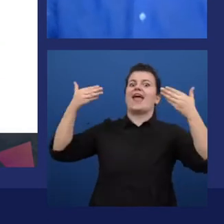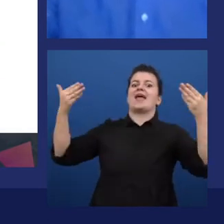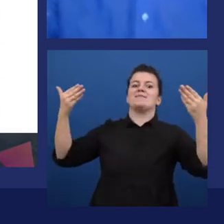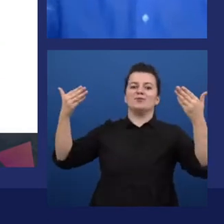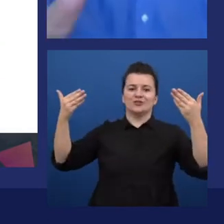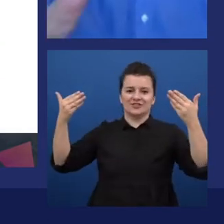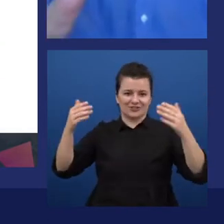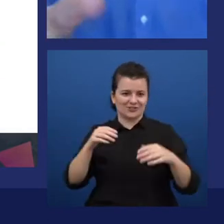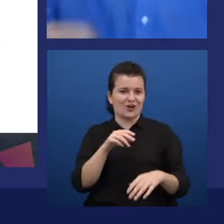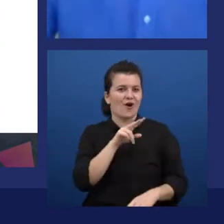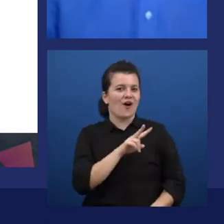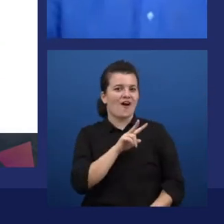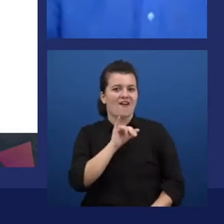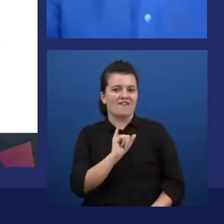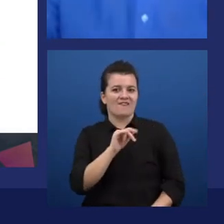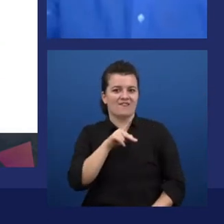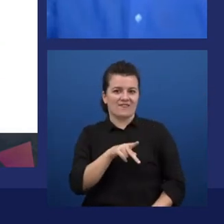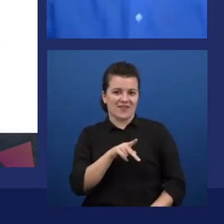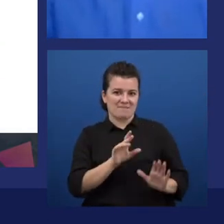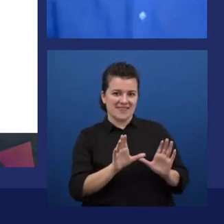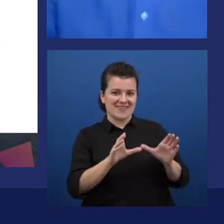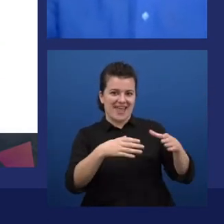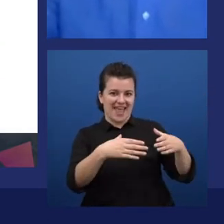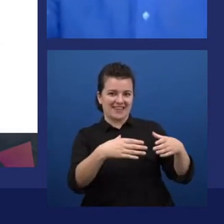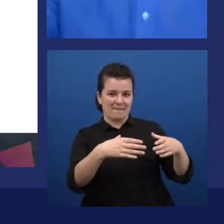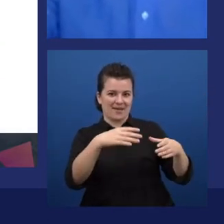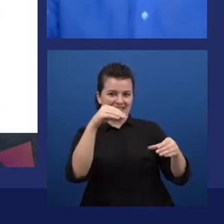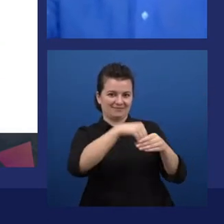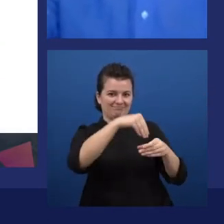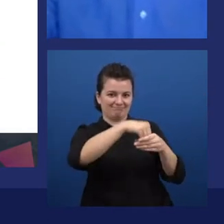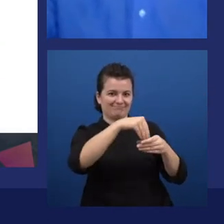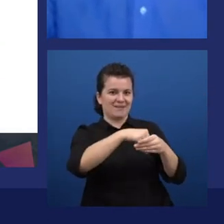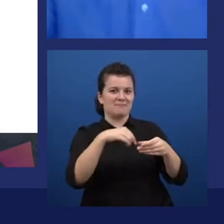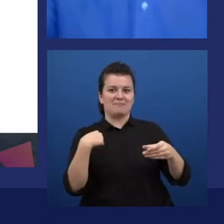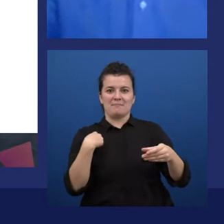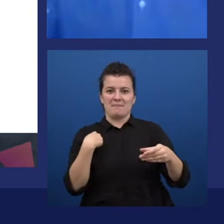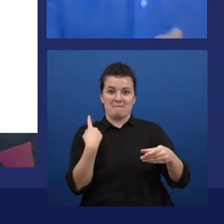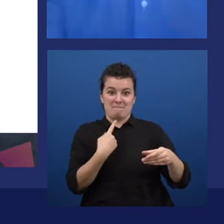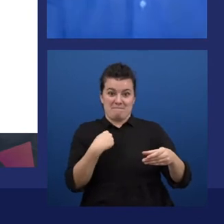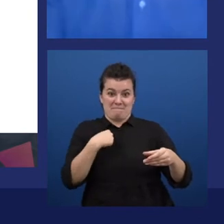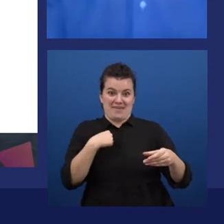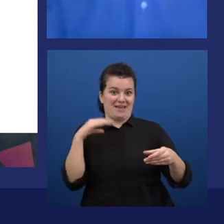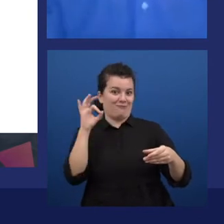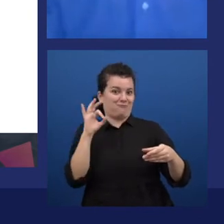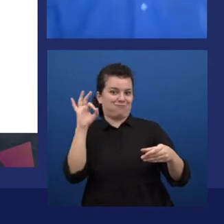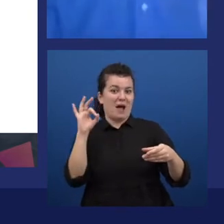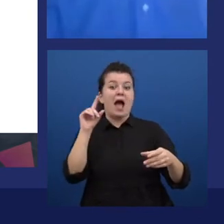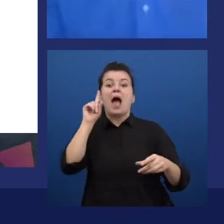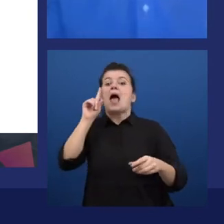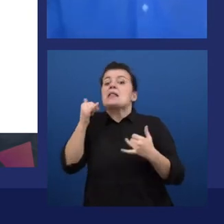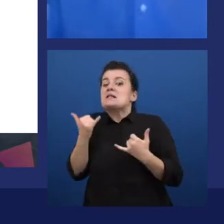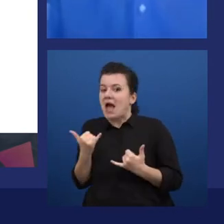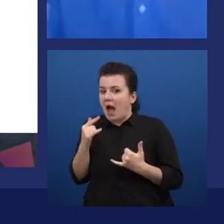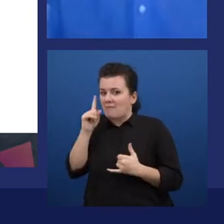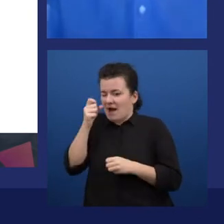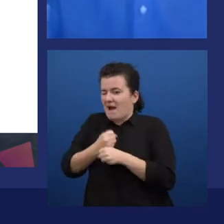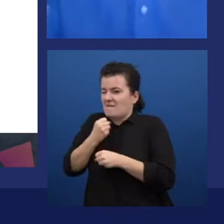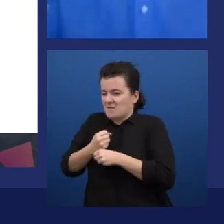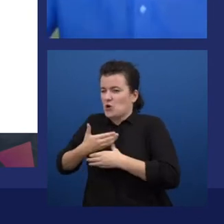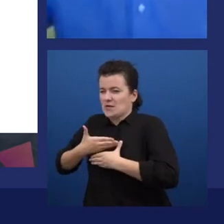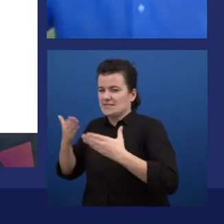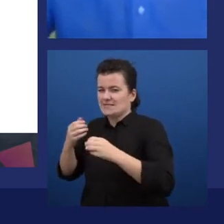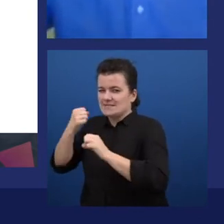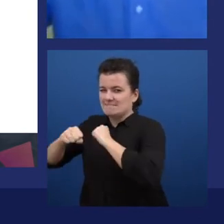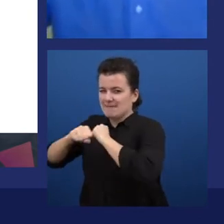VIPs yet. I'm working on it. But we can do something like that. So I can invite here, Harry,